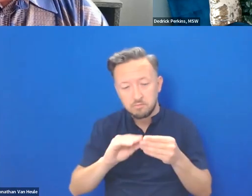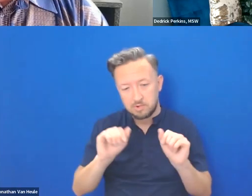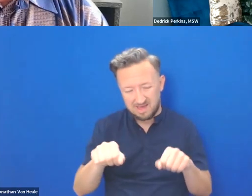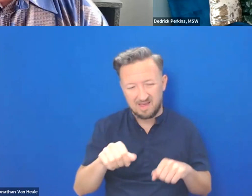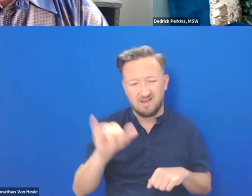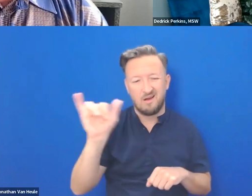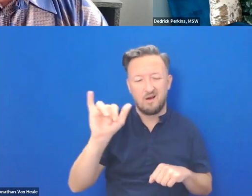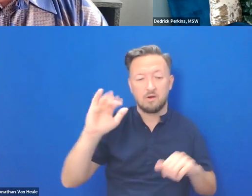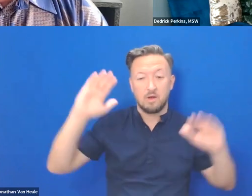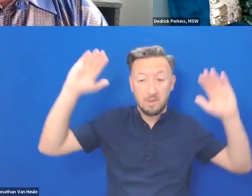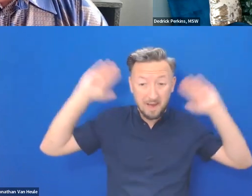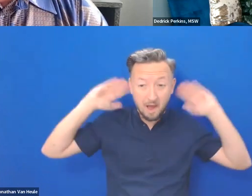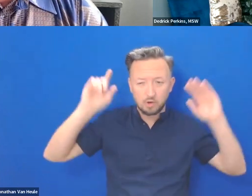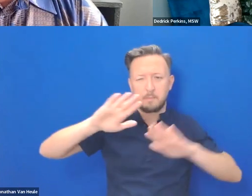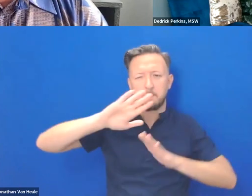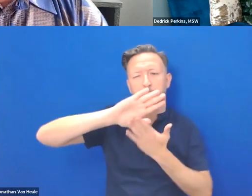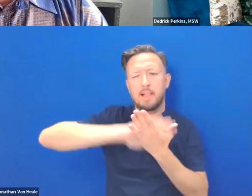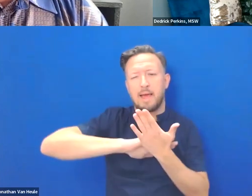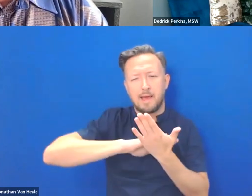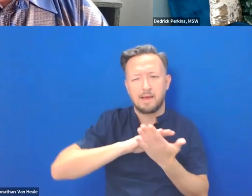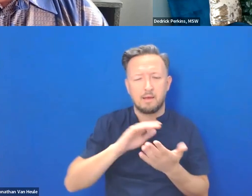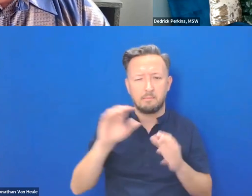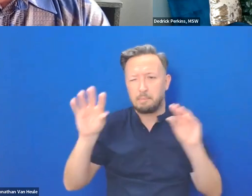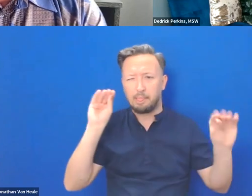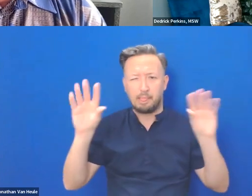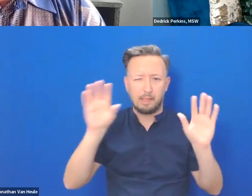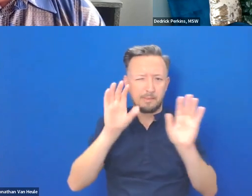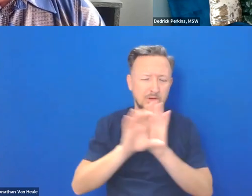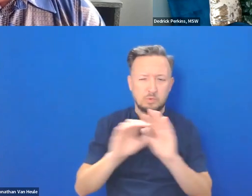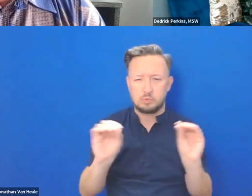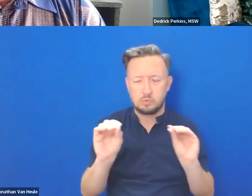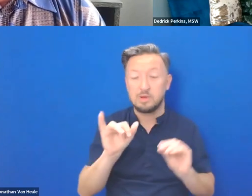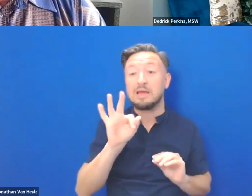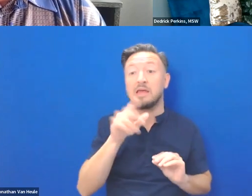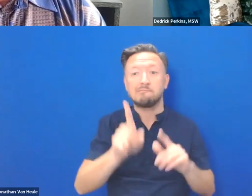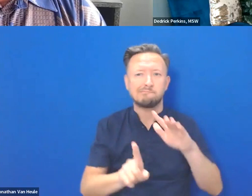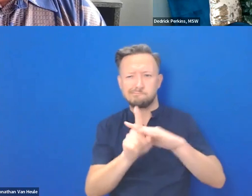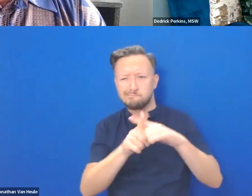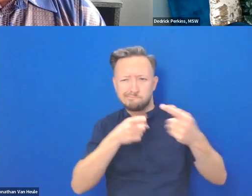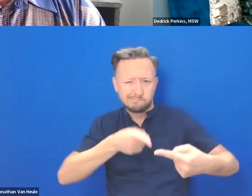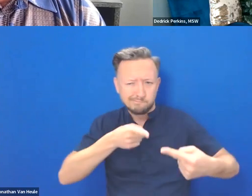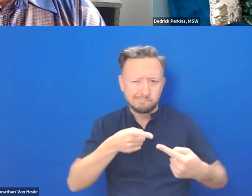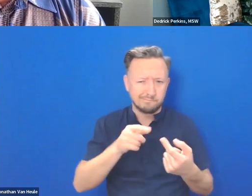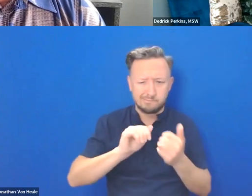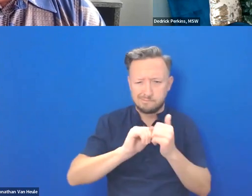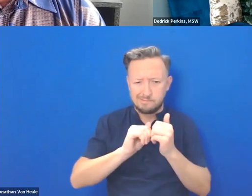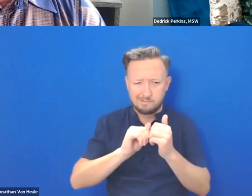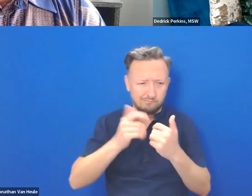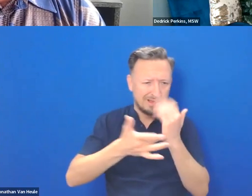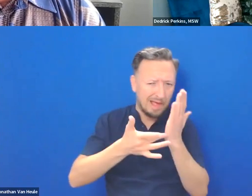And if you experience any type of specific tech, accessibility, or any other operational concerns via